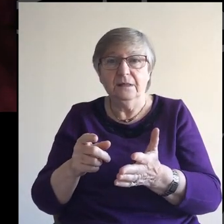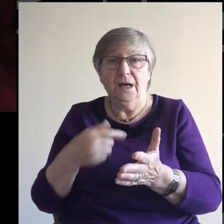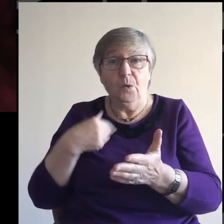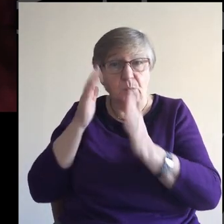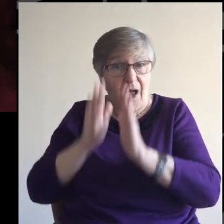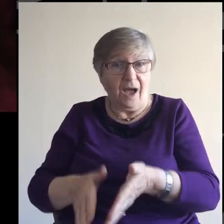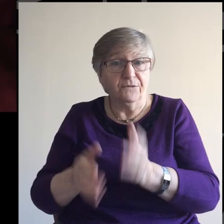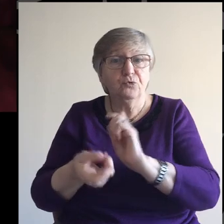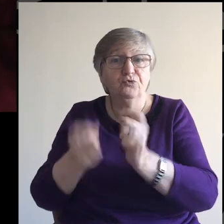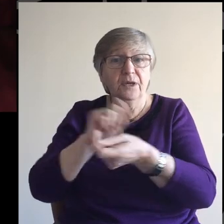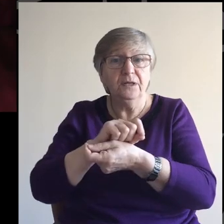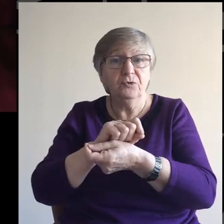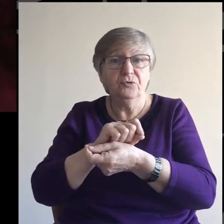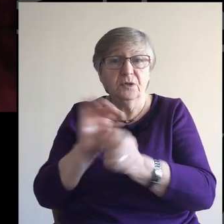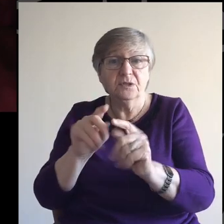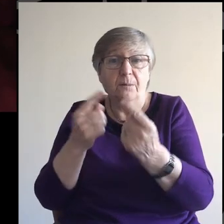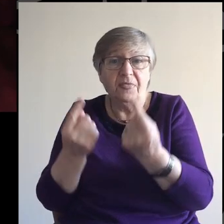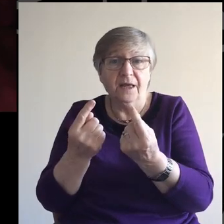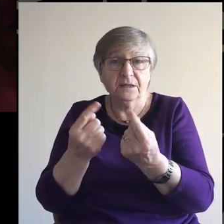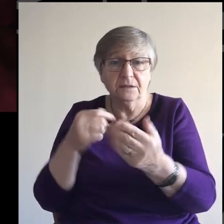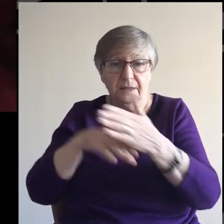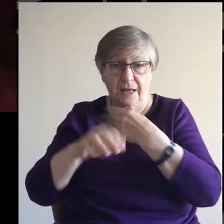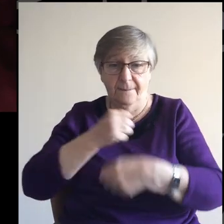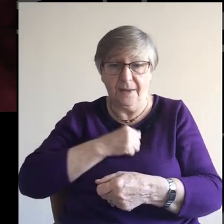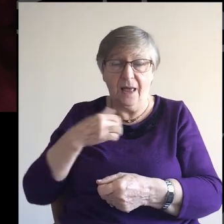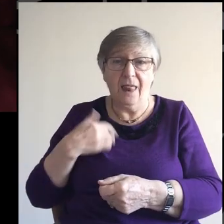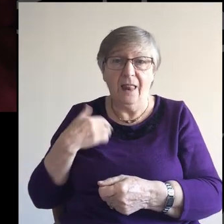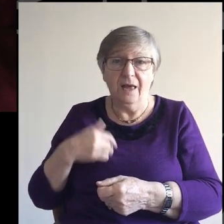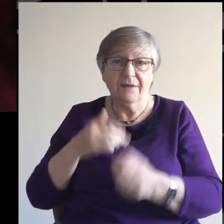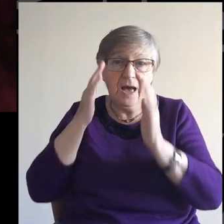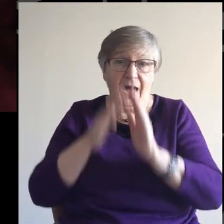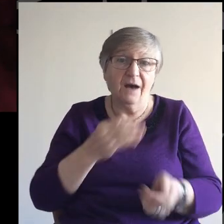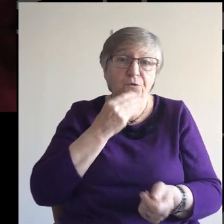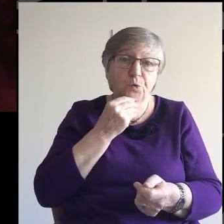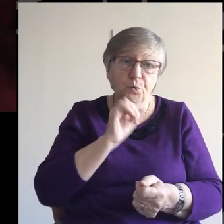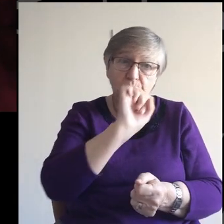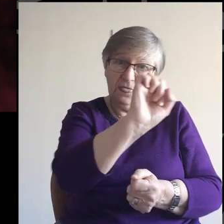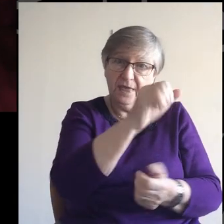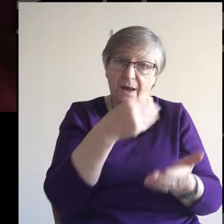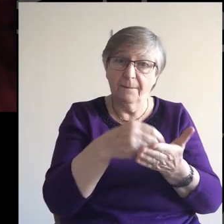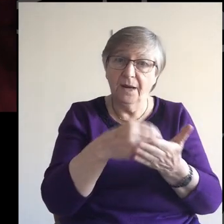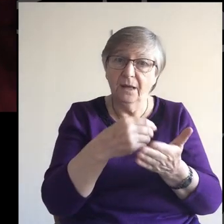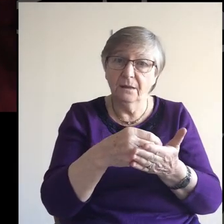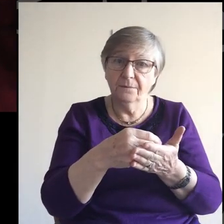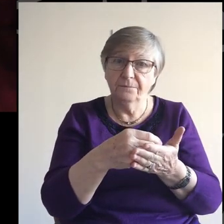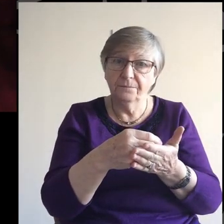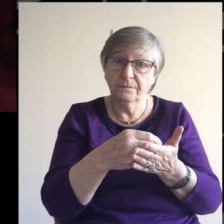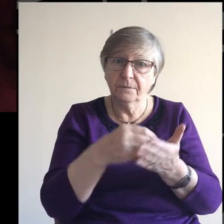I would have to change some things about my life. I would have to use their currency.